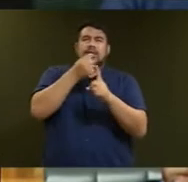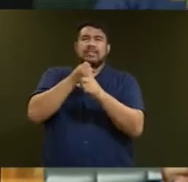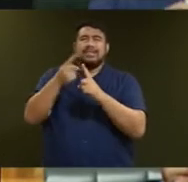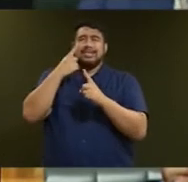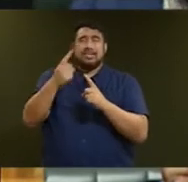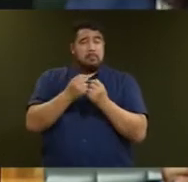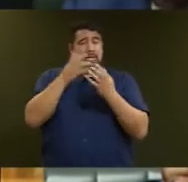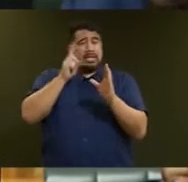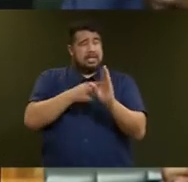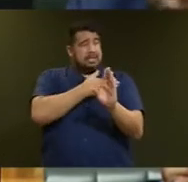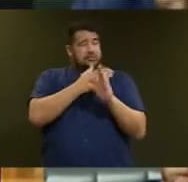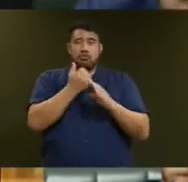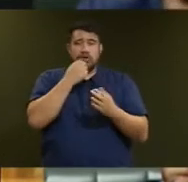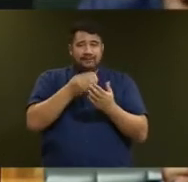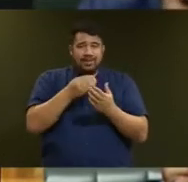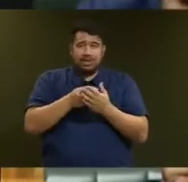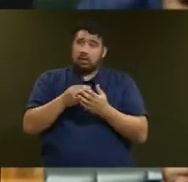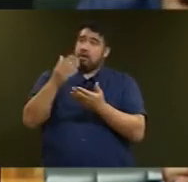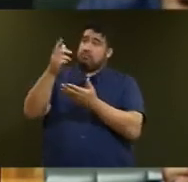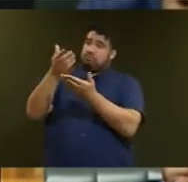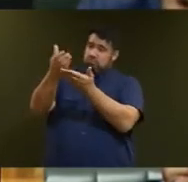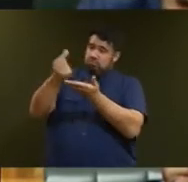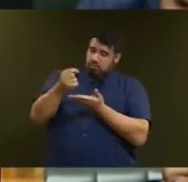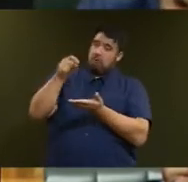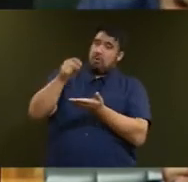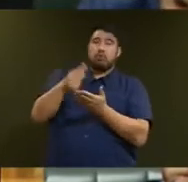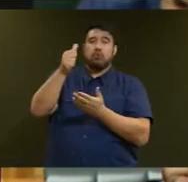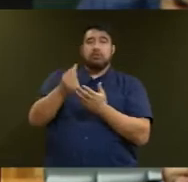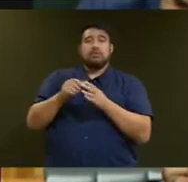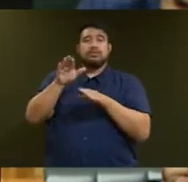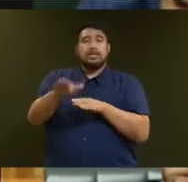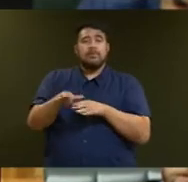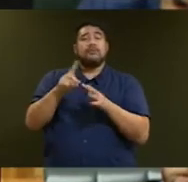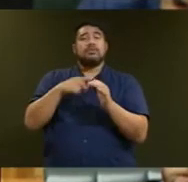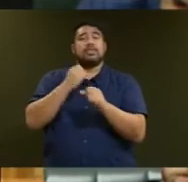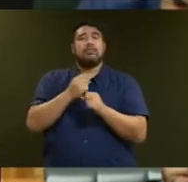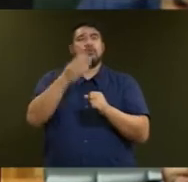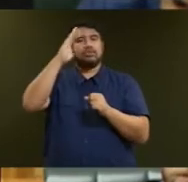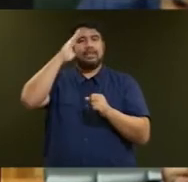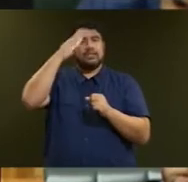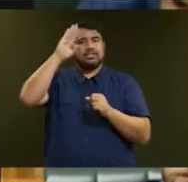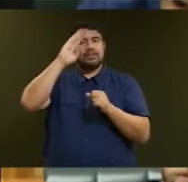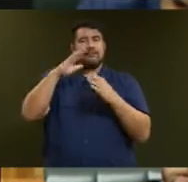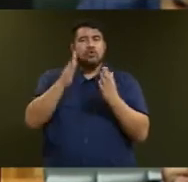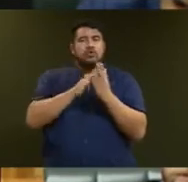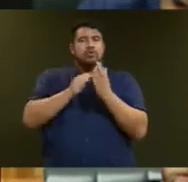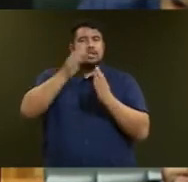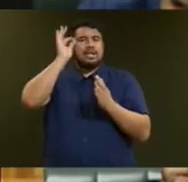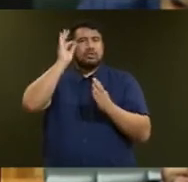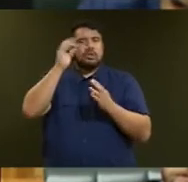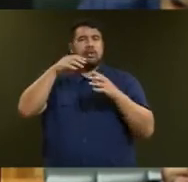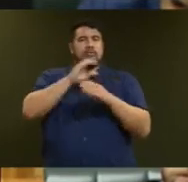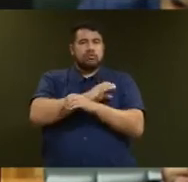but have seen this Budget as a good start. For example, Trevor McGlinchey, Executive Officer of the New Zealand Council of Christian Social